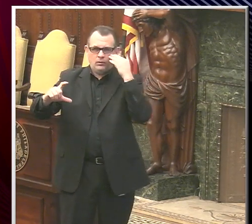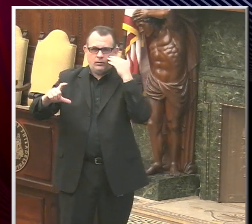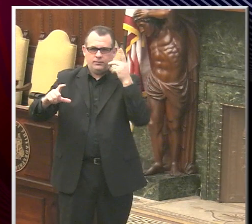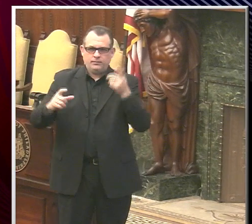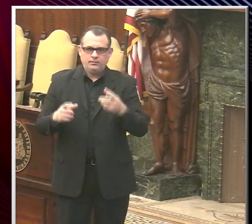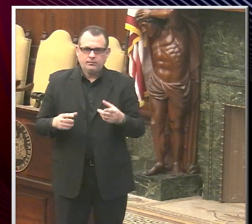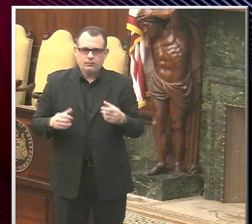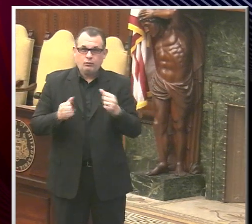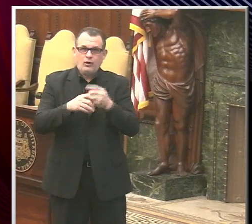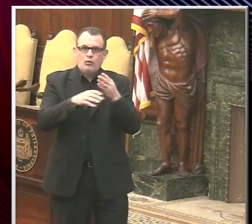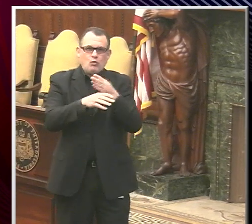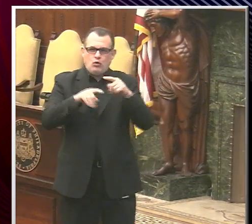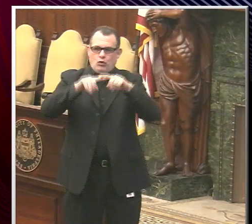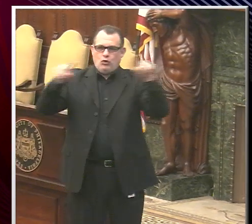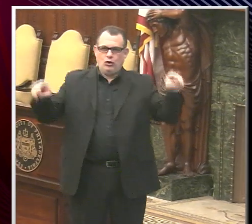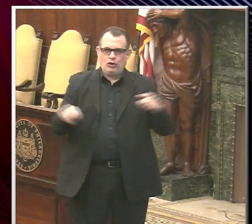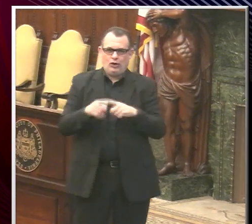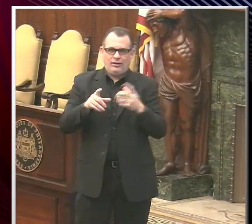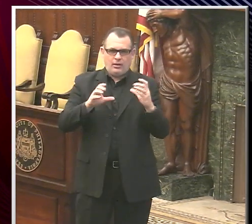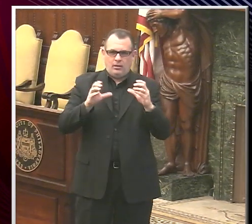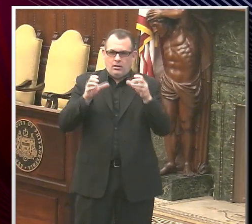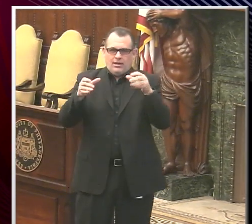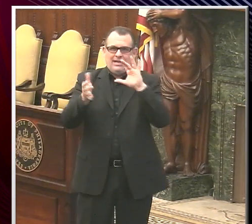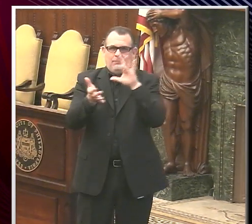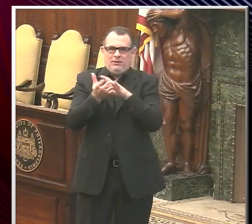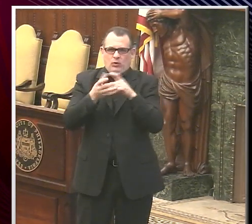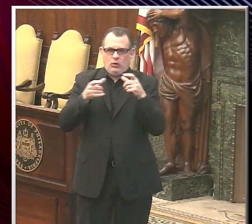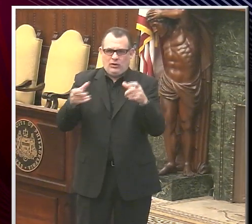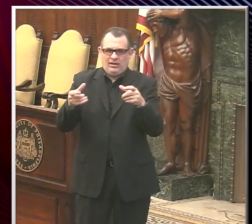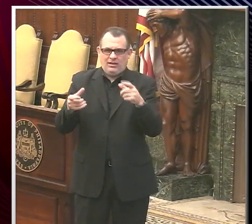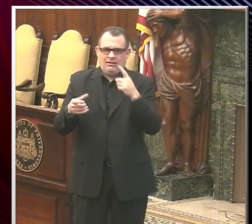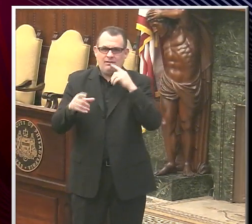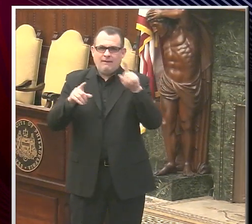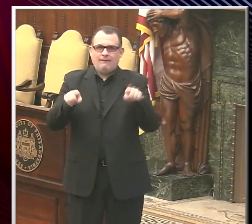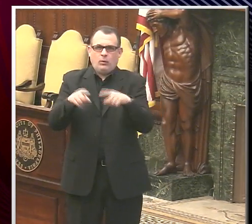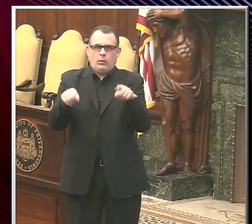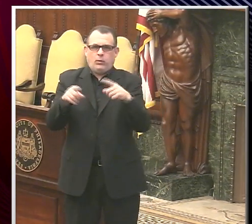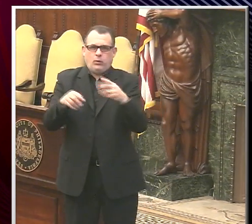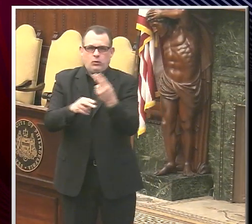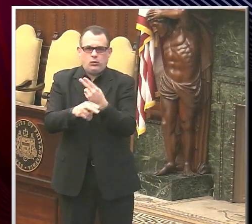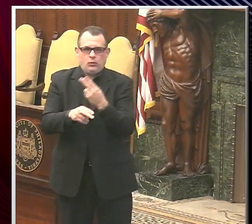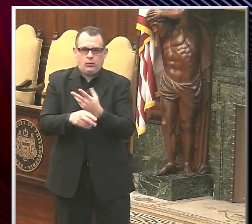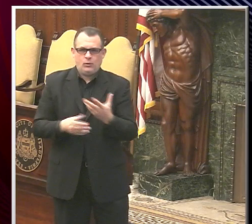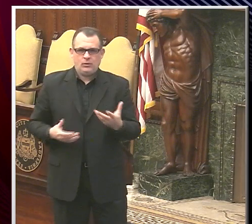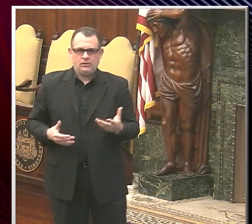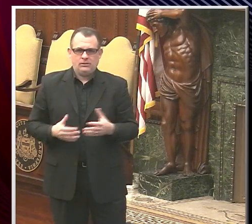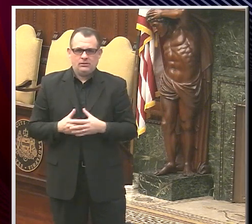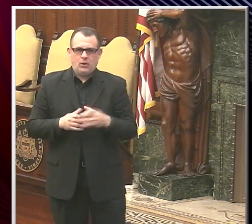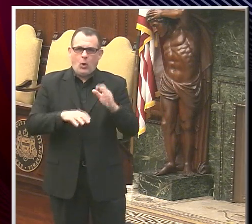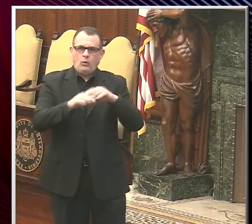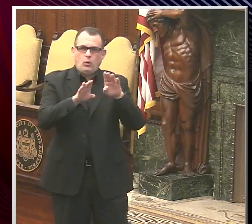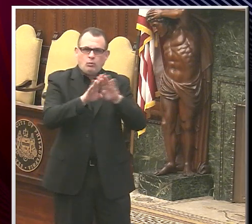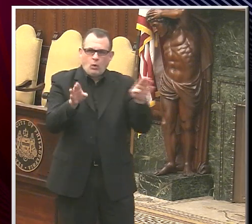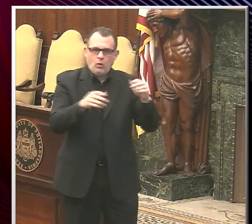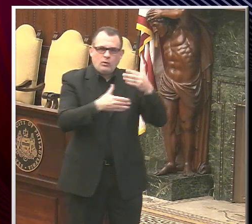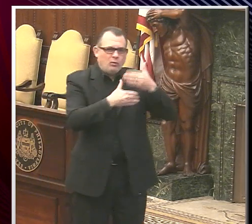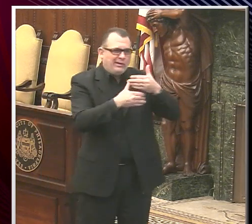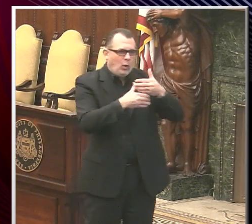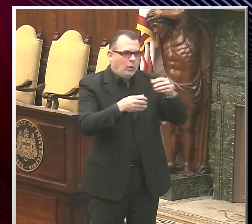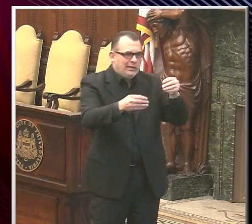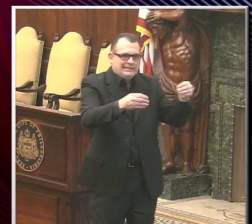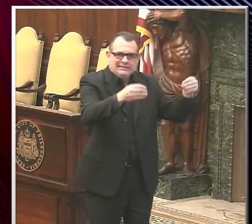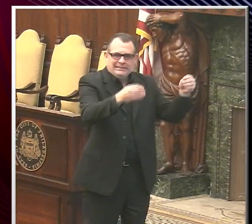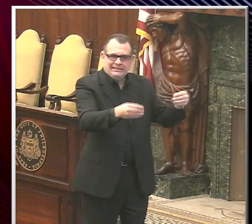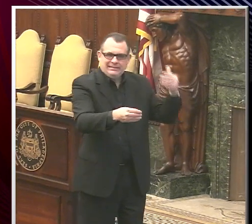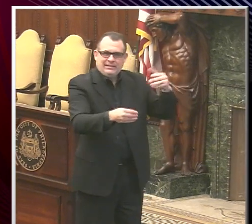planks. And apparently, these fans are going to be used against the walls or windows of classrooms